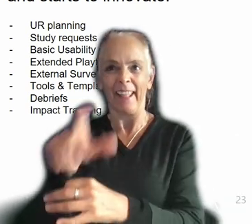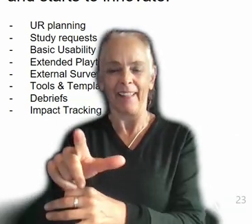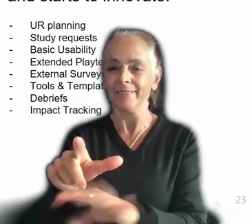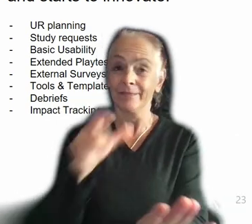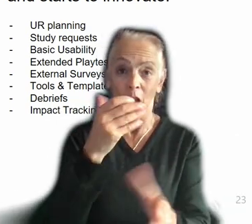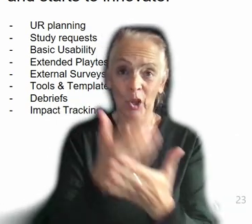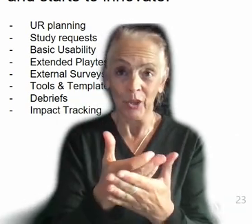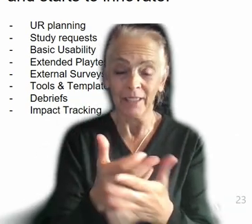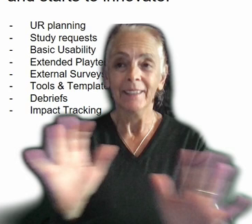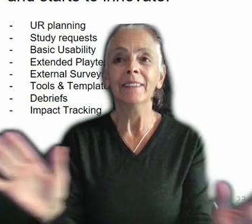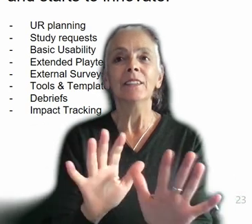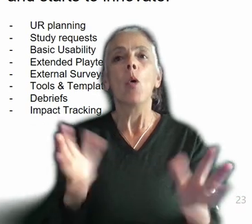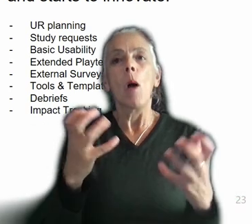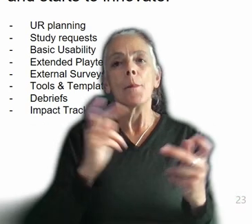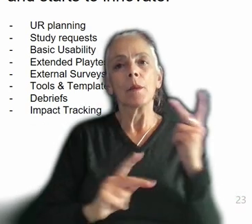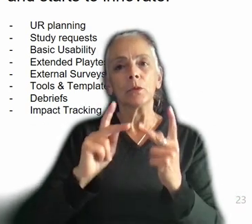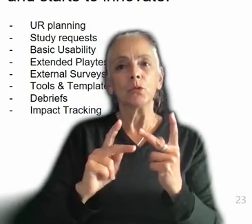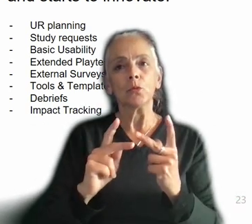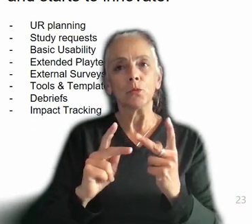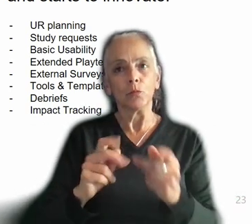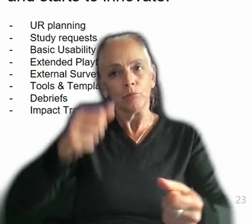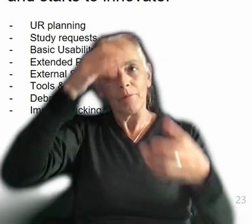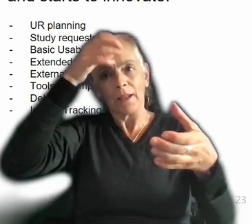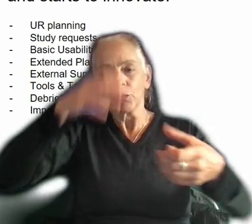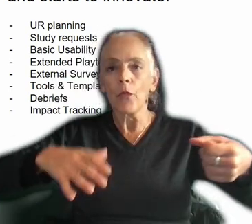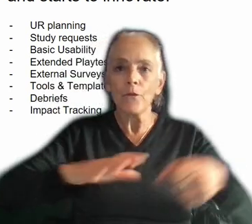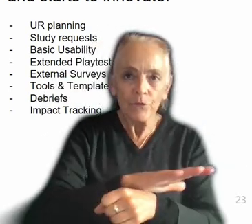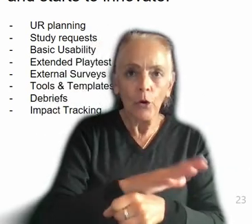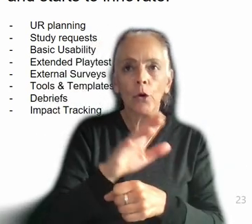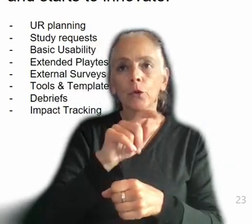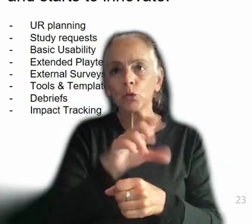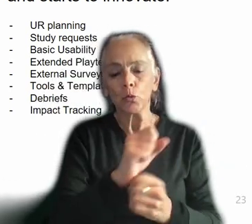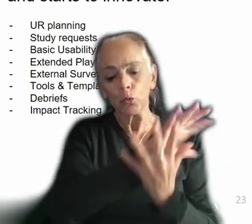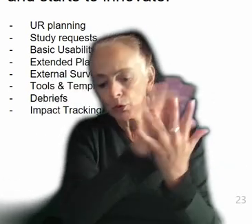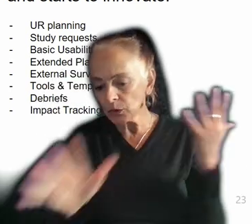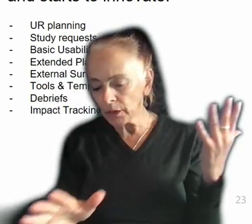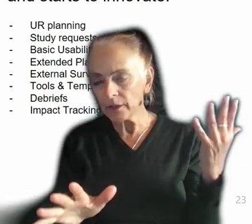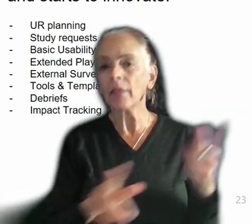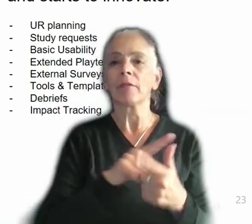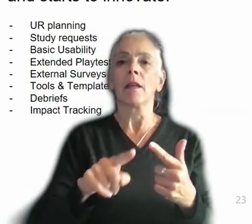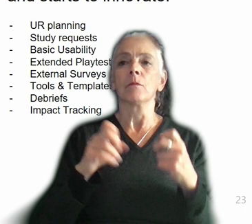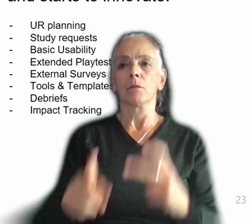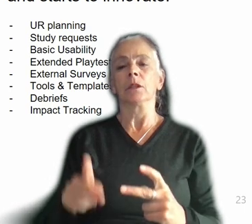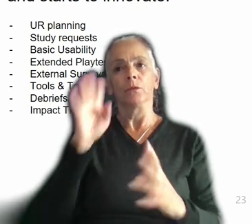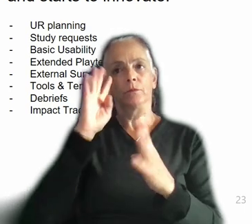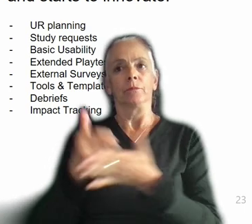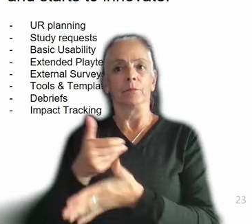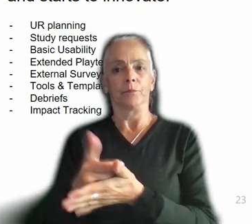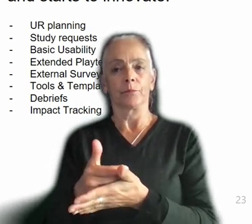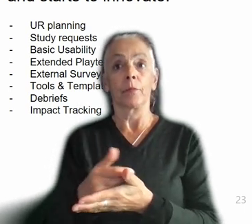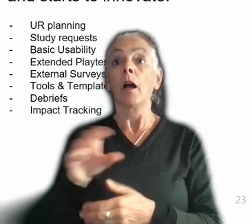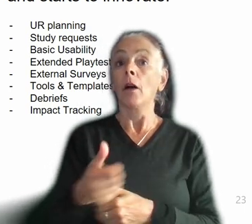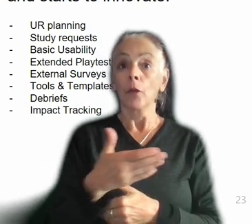try to get people to master the sort of full tool suite before allowing them to innovate. The other thing that I will say that this unlocks, because we have